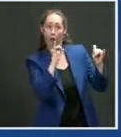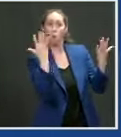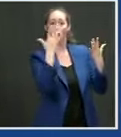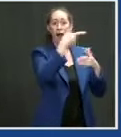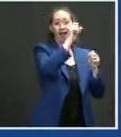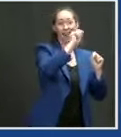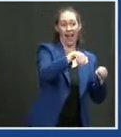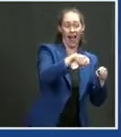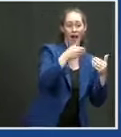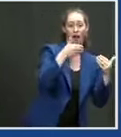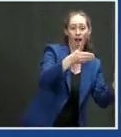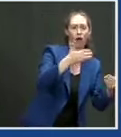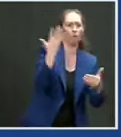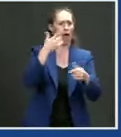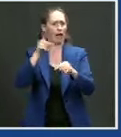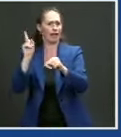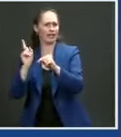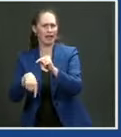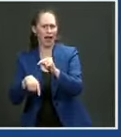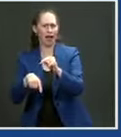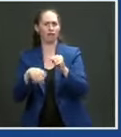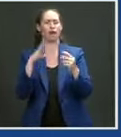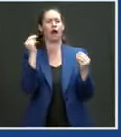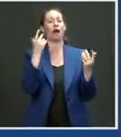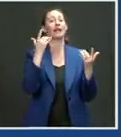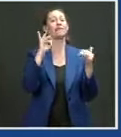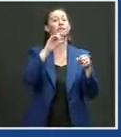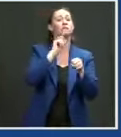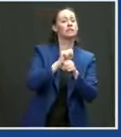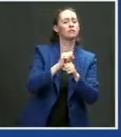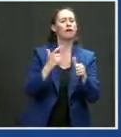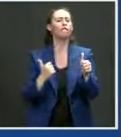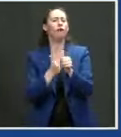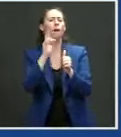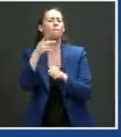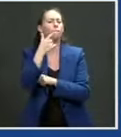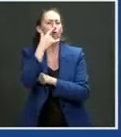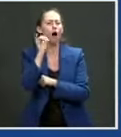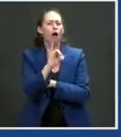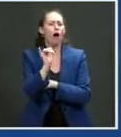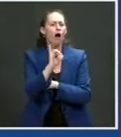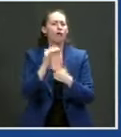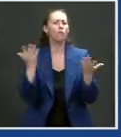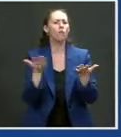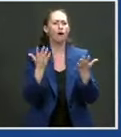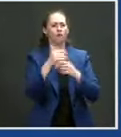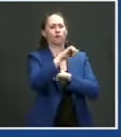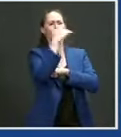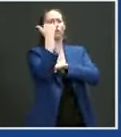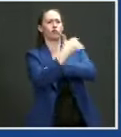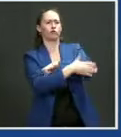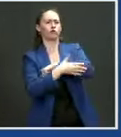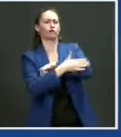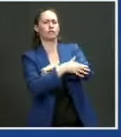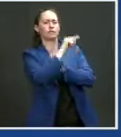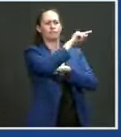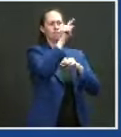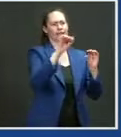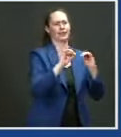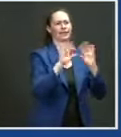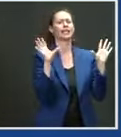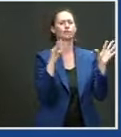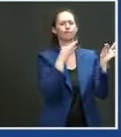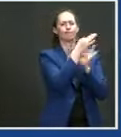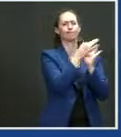cases that originate in other countries, in either of our countries. There's a long list of other things we spent time